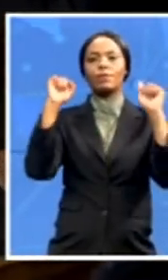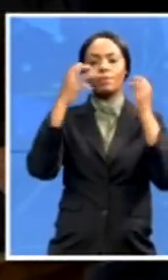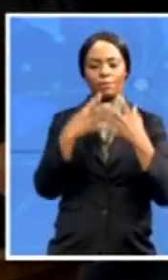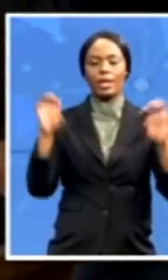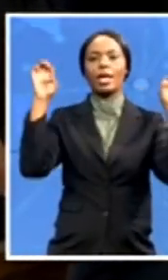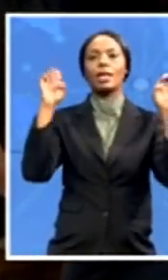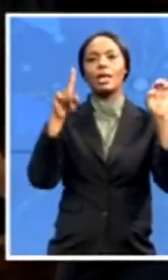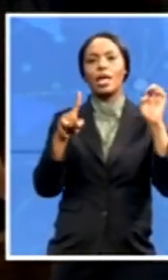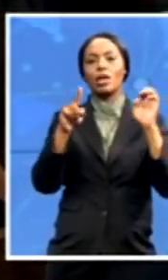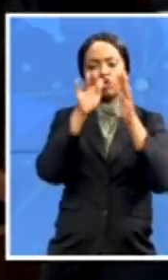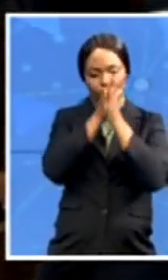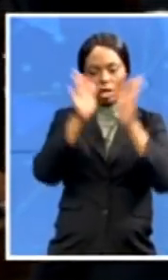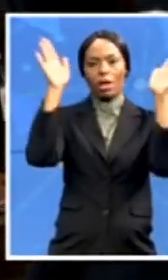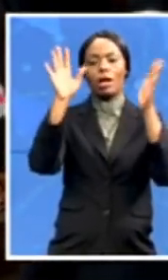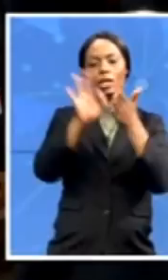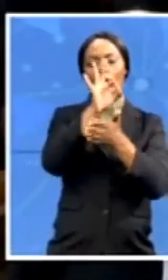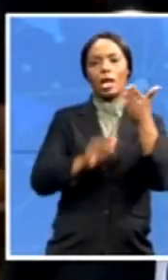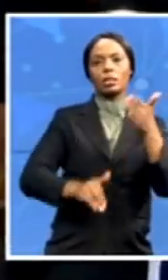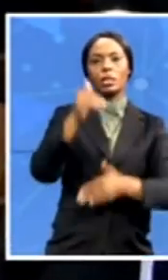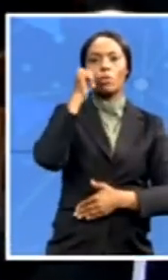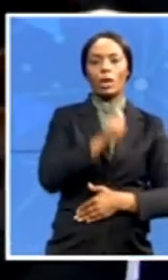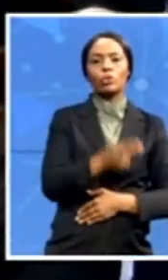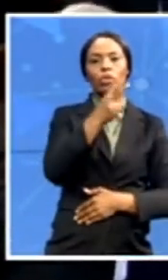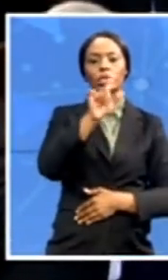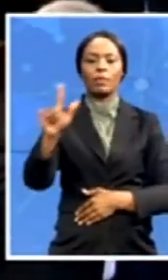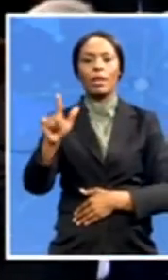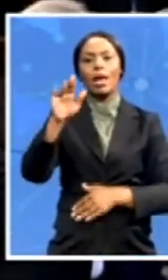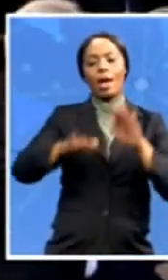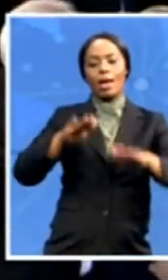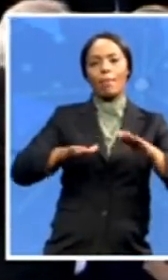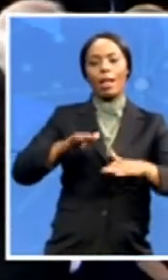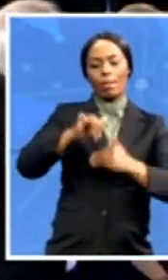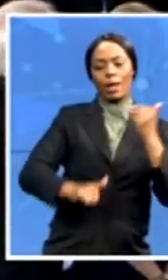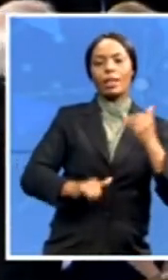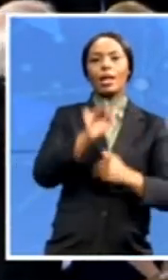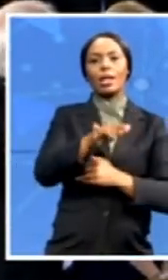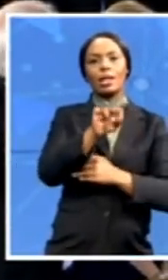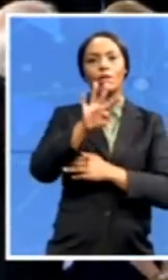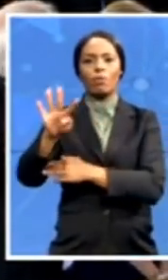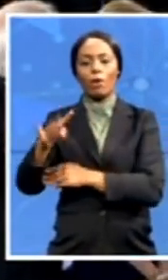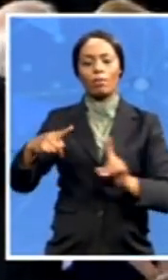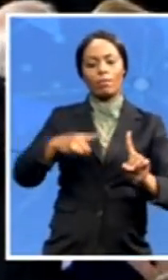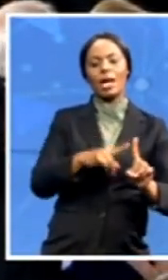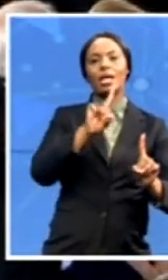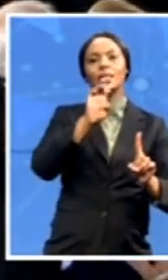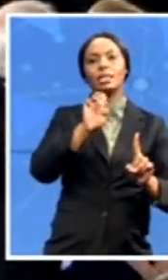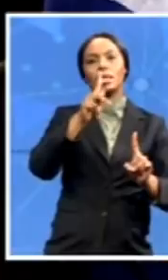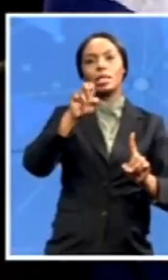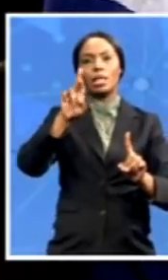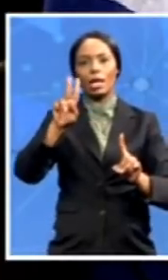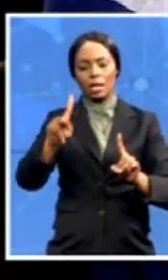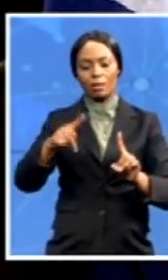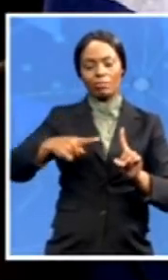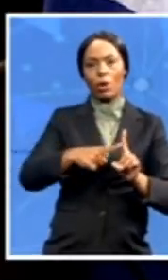April 1994, Mr. de Klerk was inaugurated as one of South Africa's two executive